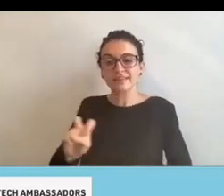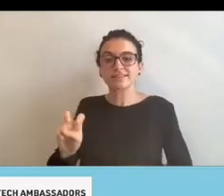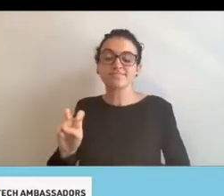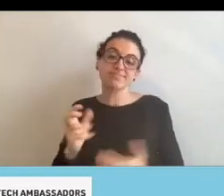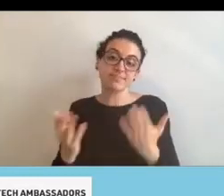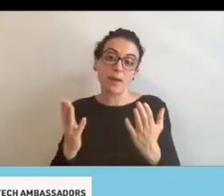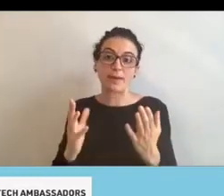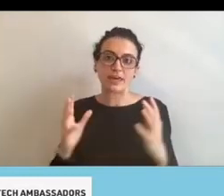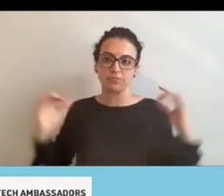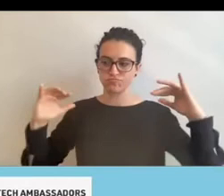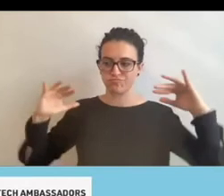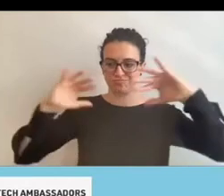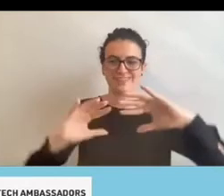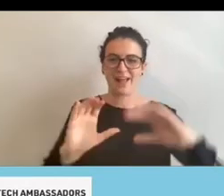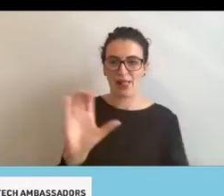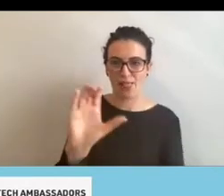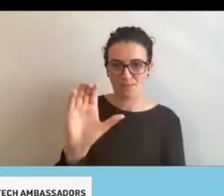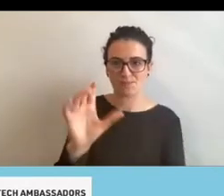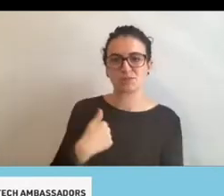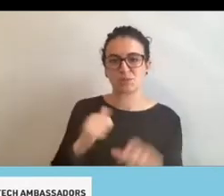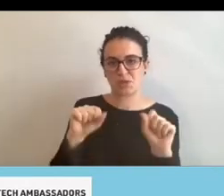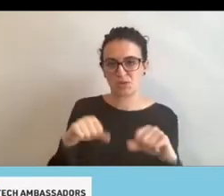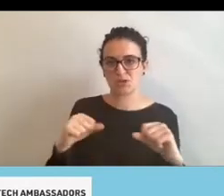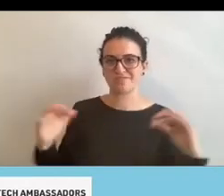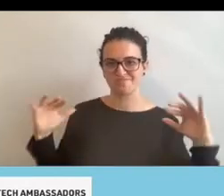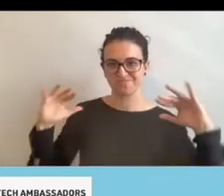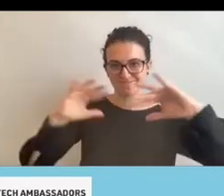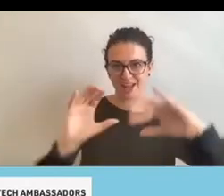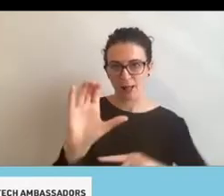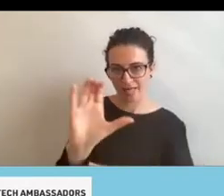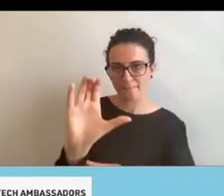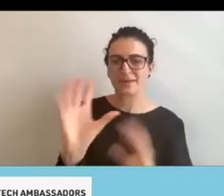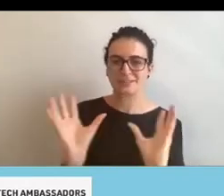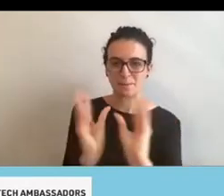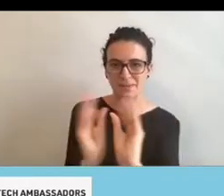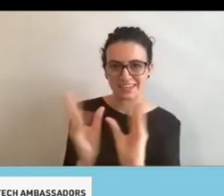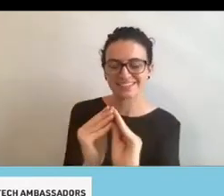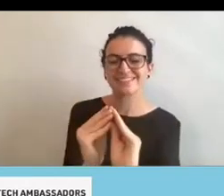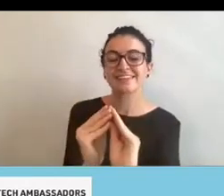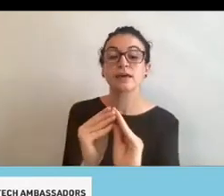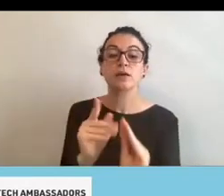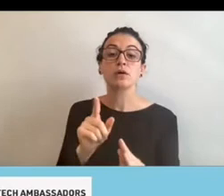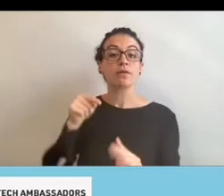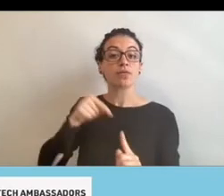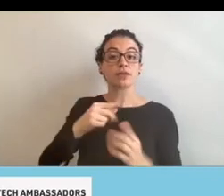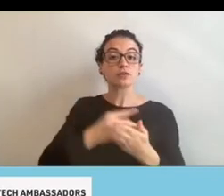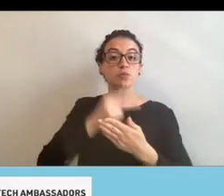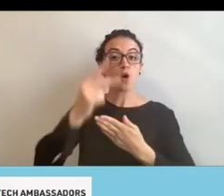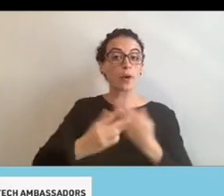And actually, you know, one of my hopes and dreams for this program